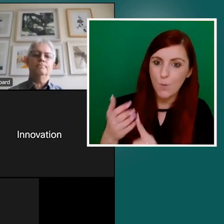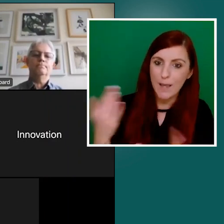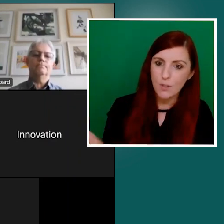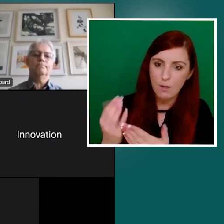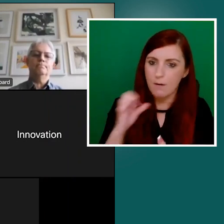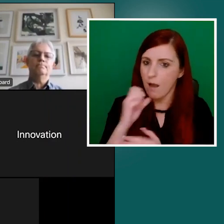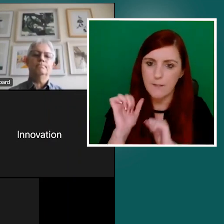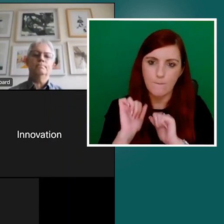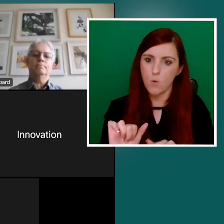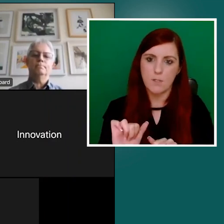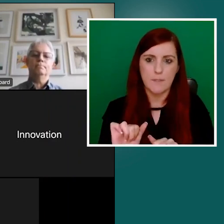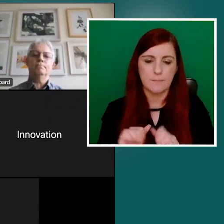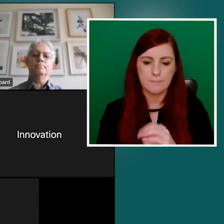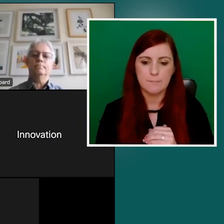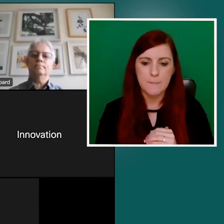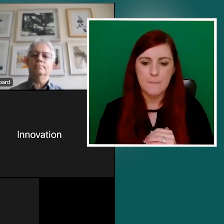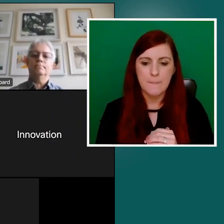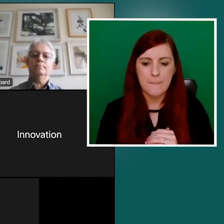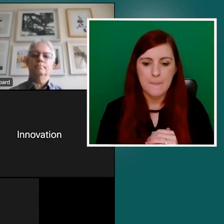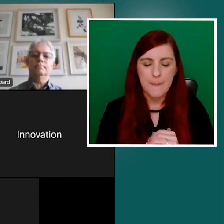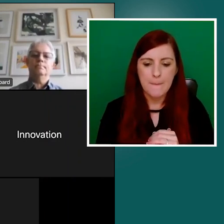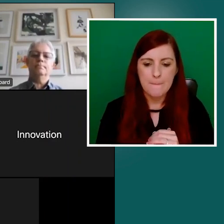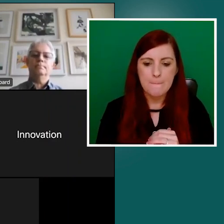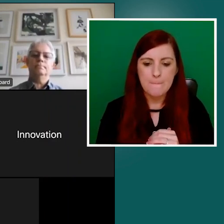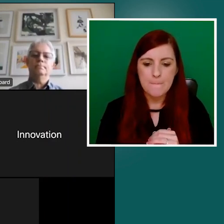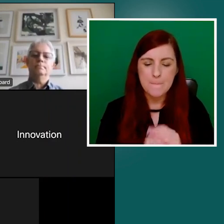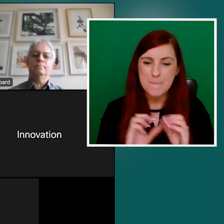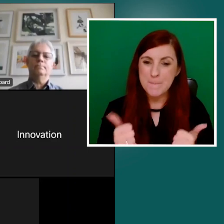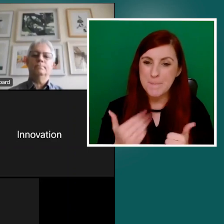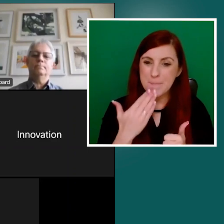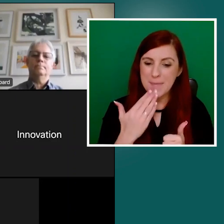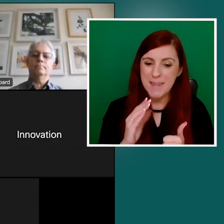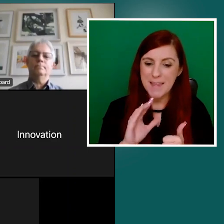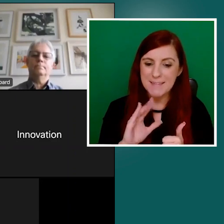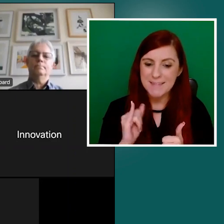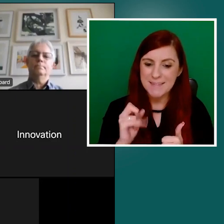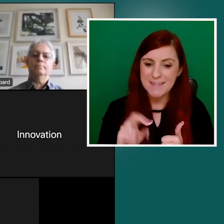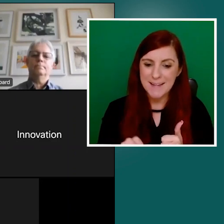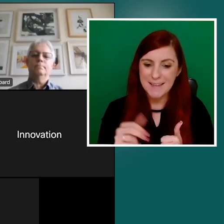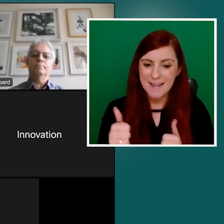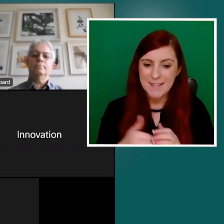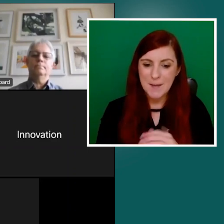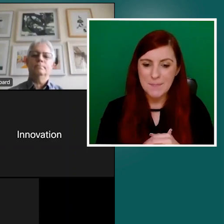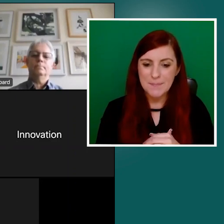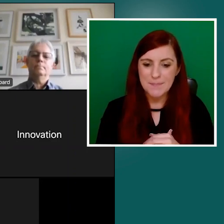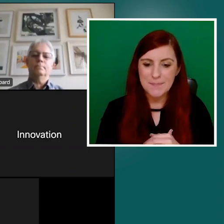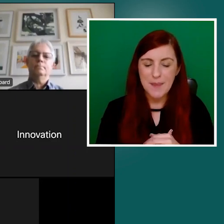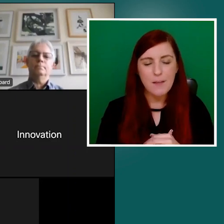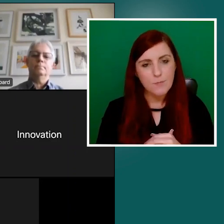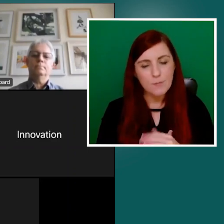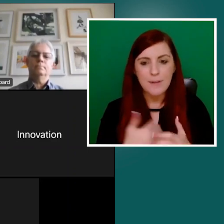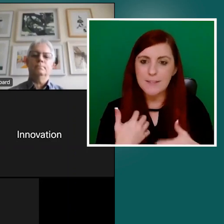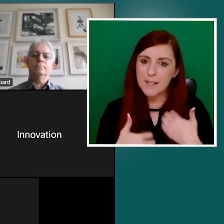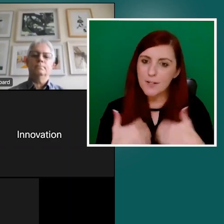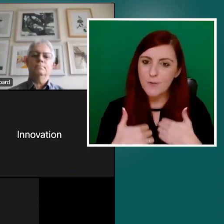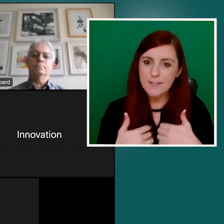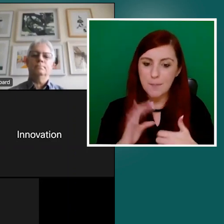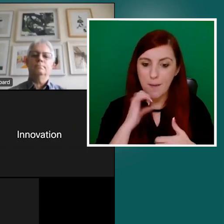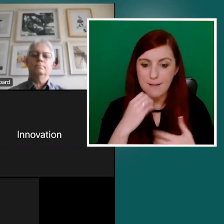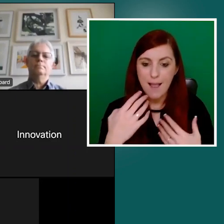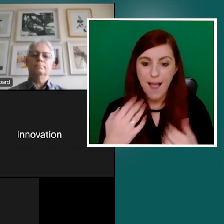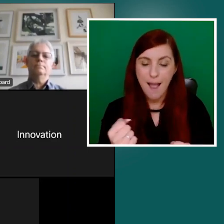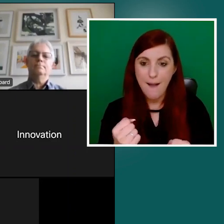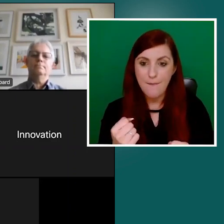Thanks, Aidan. Yes. And, and again, it's interesting. There is a sanction, but, um, exposure is a sanction in itself.